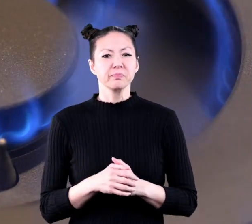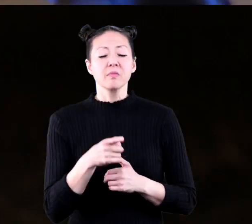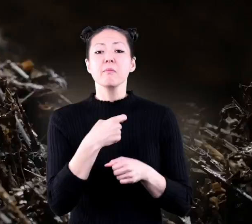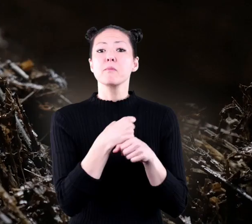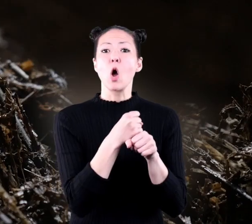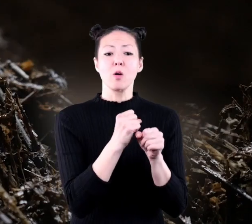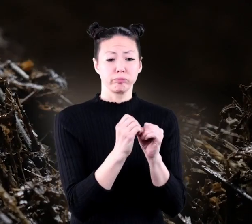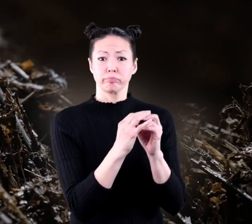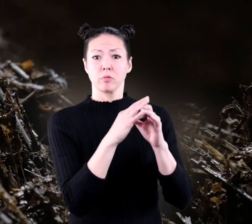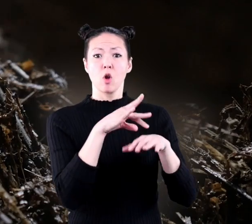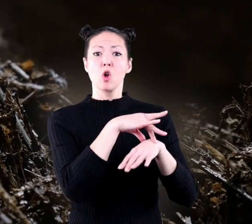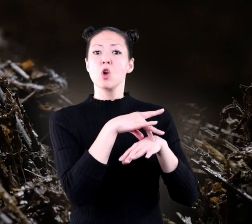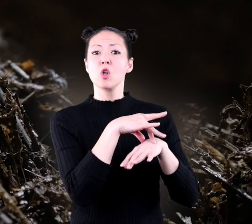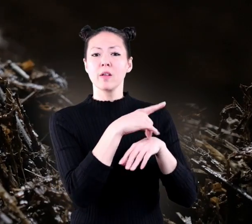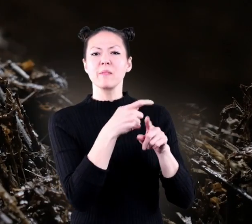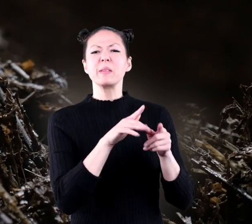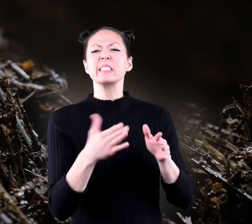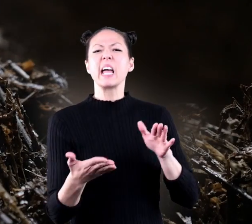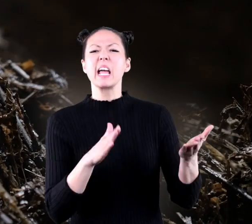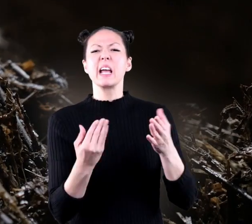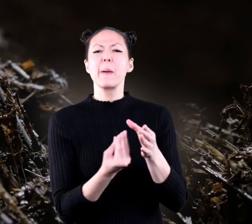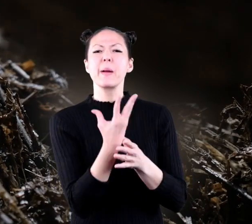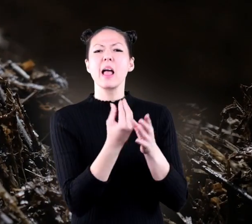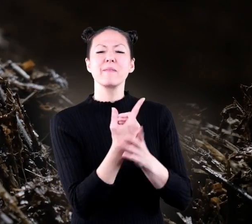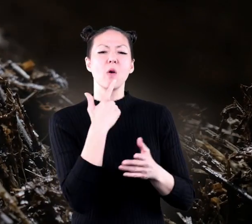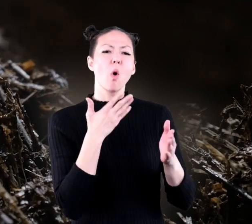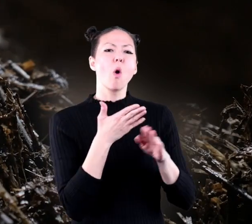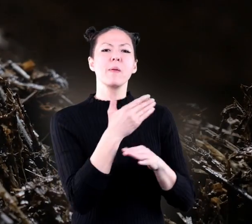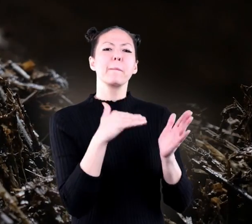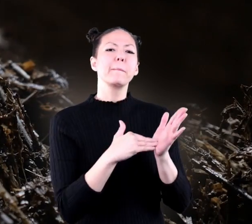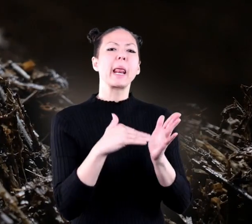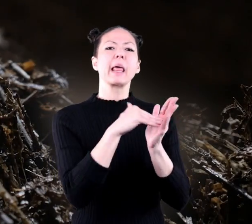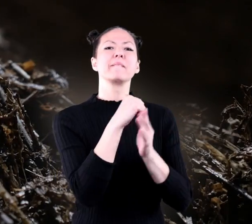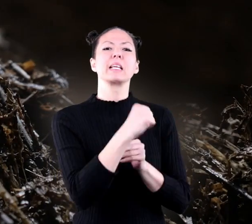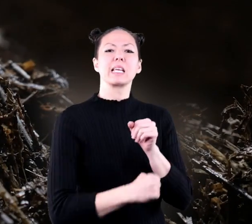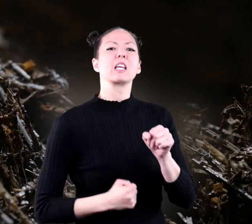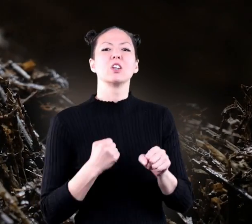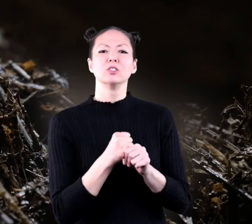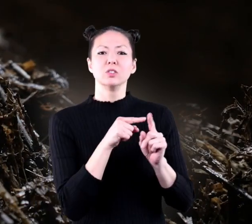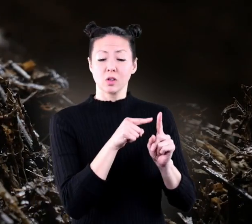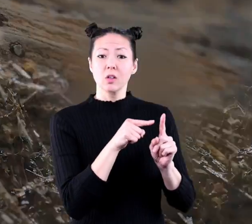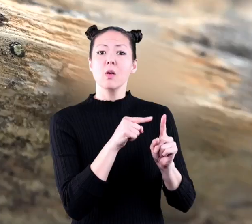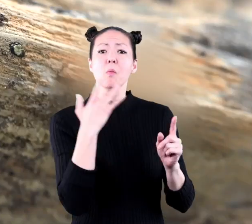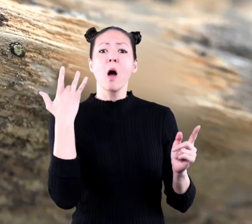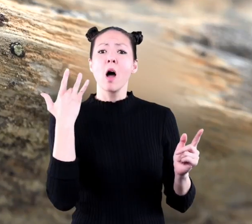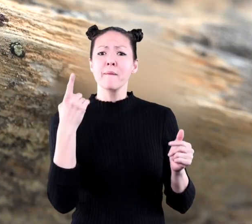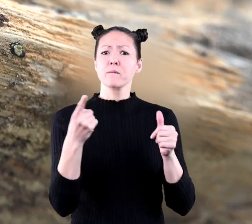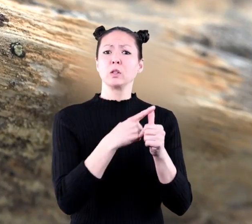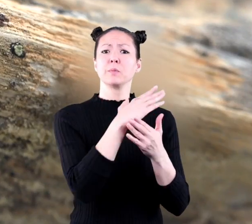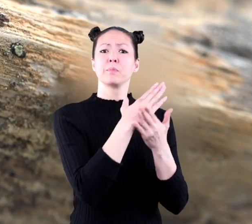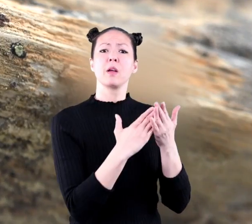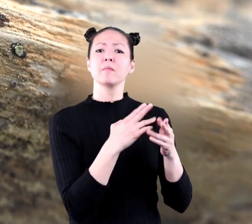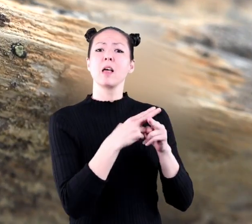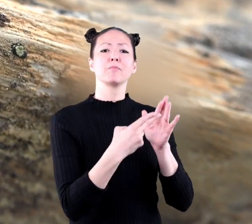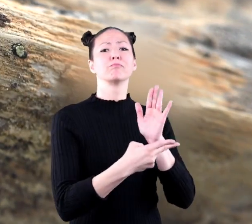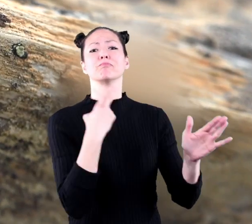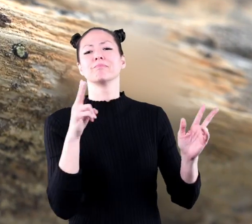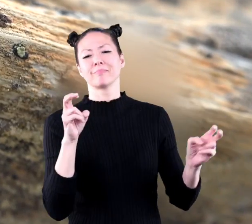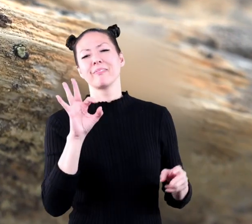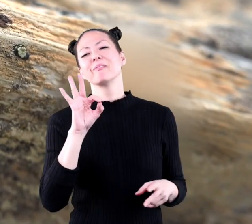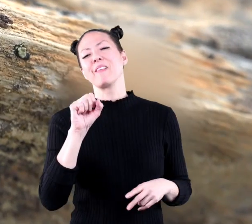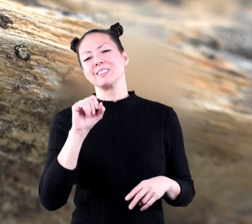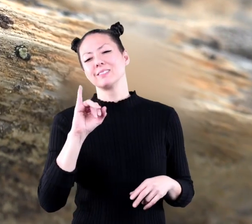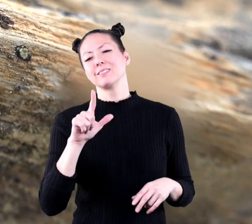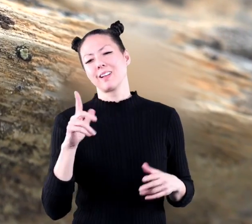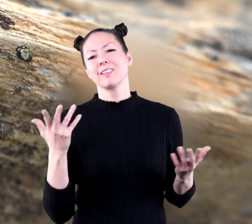They are formed in the Earth from dead plants and animals over millions of years. That's why the first part of the name